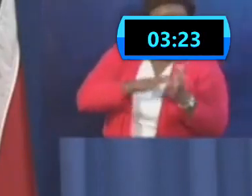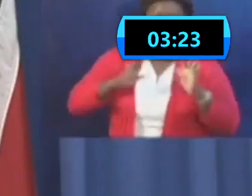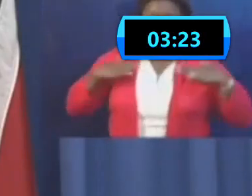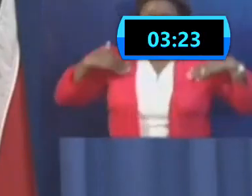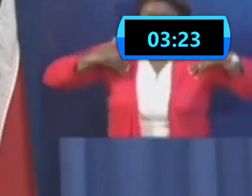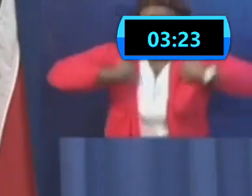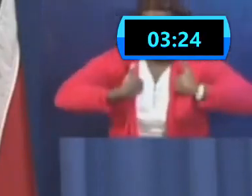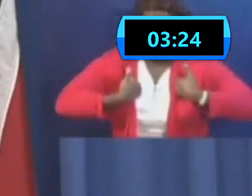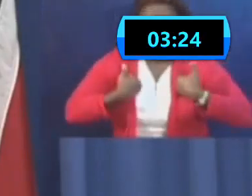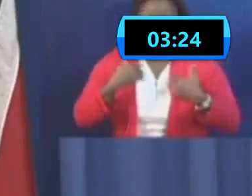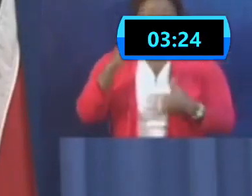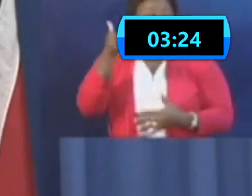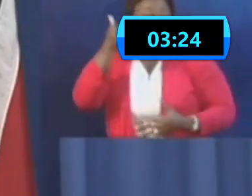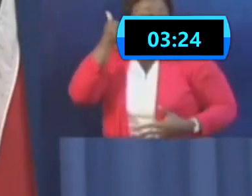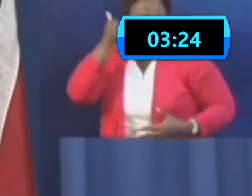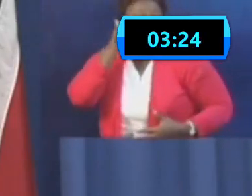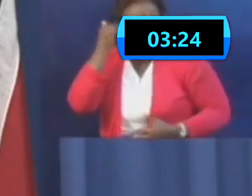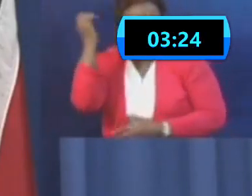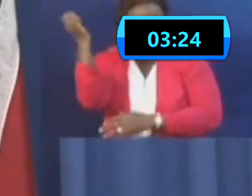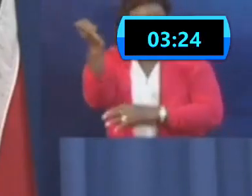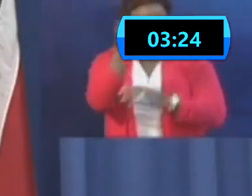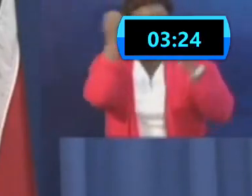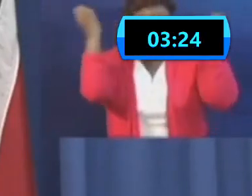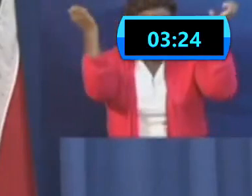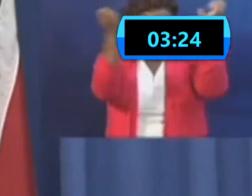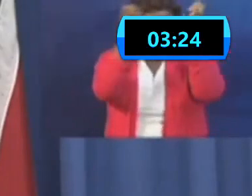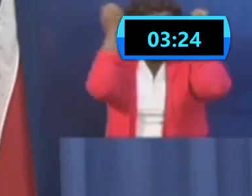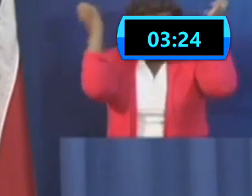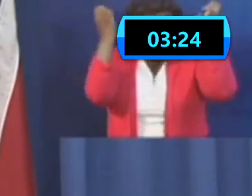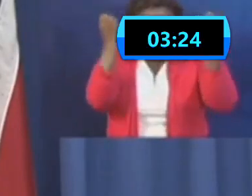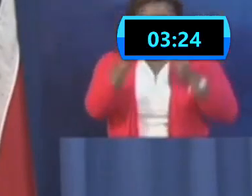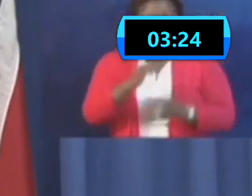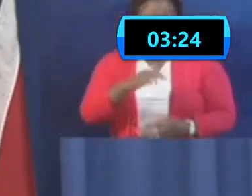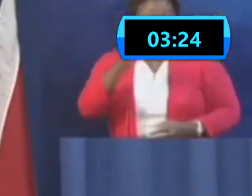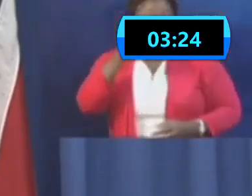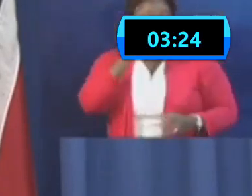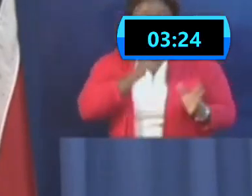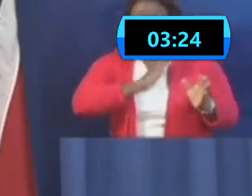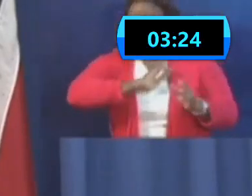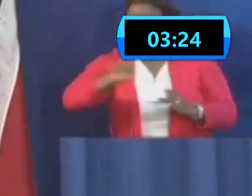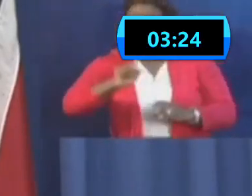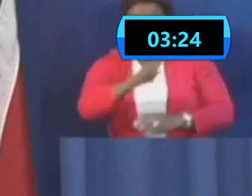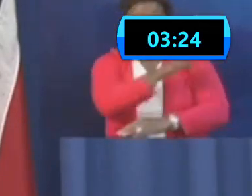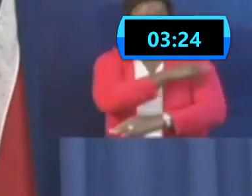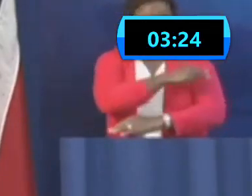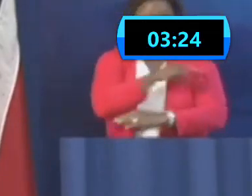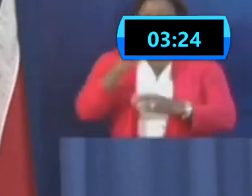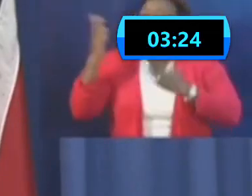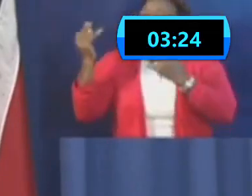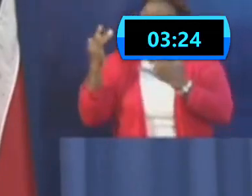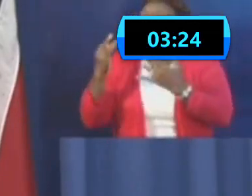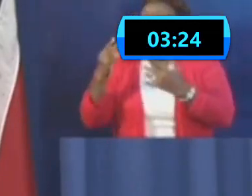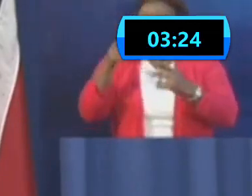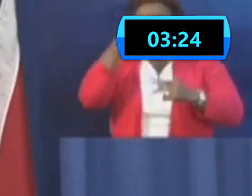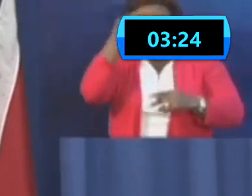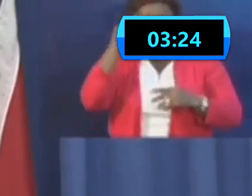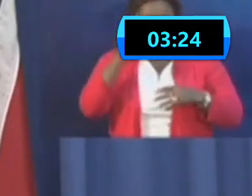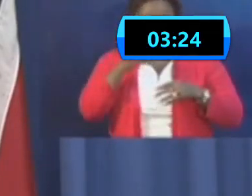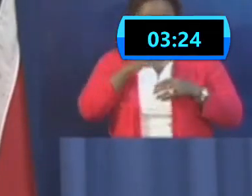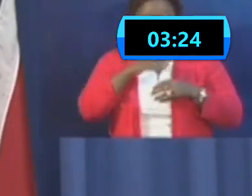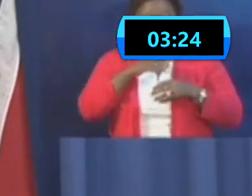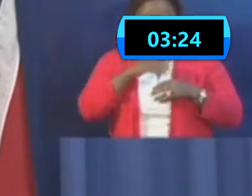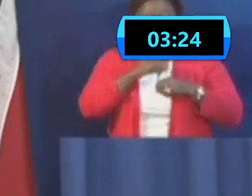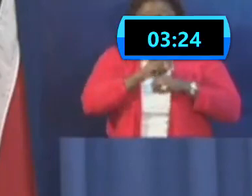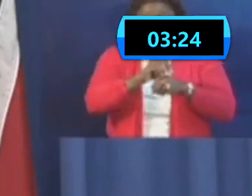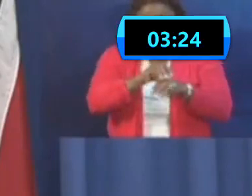either call the AHS, call the CMOHs that have been in contact with you, or come straight into a facility, don't wait, because it is a virus that